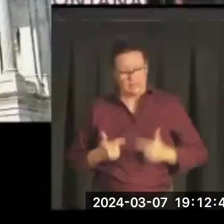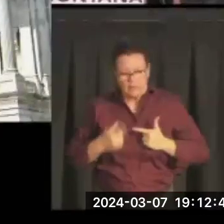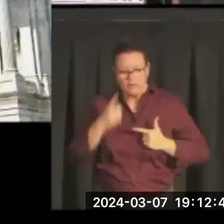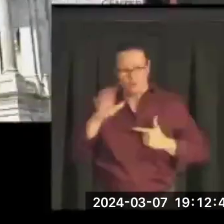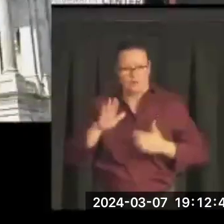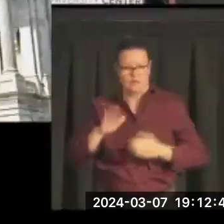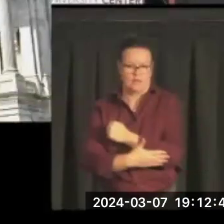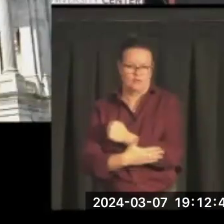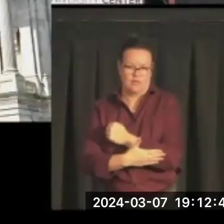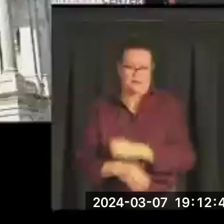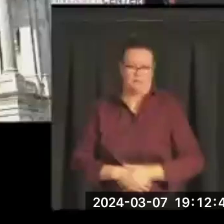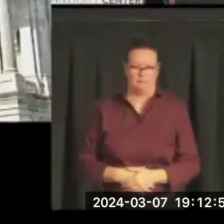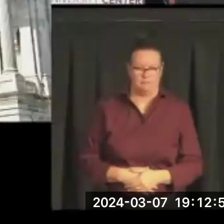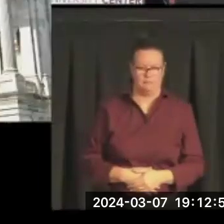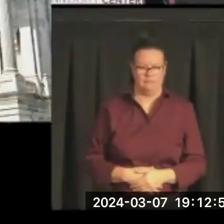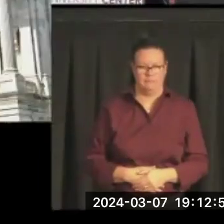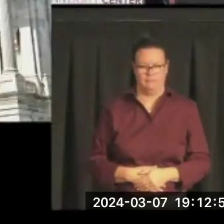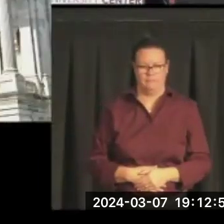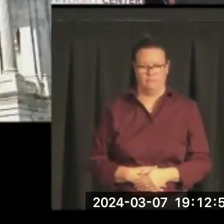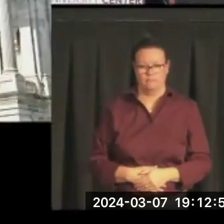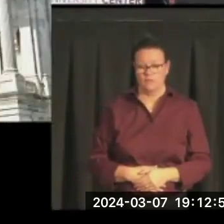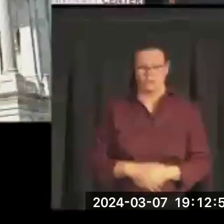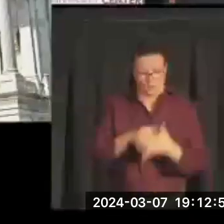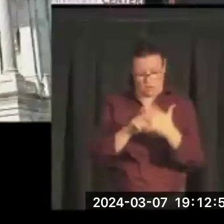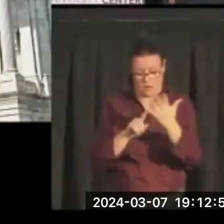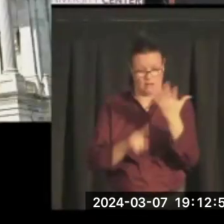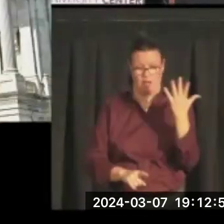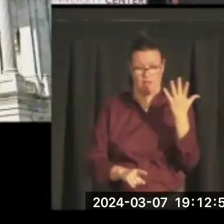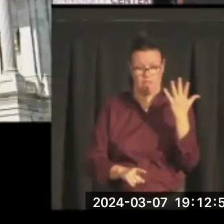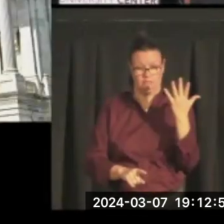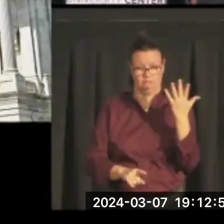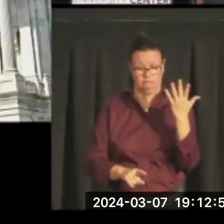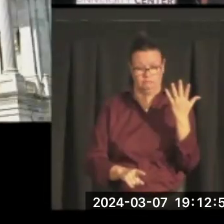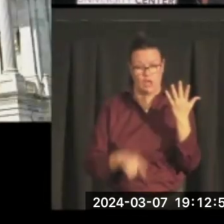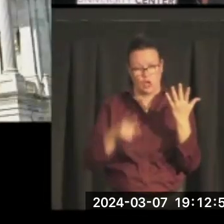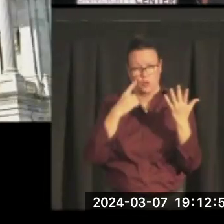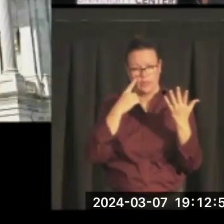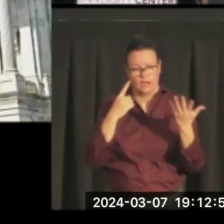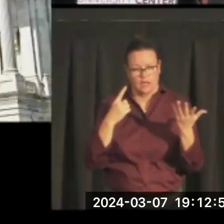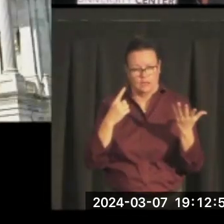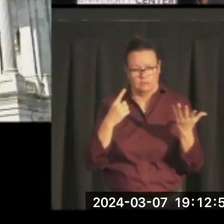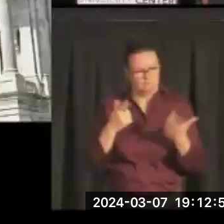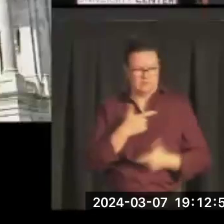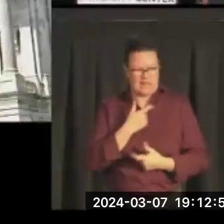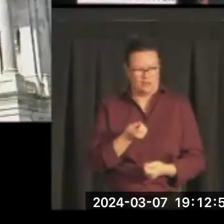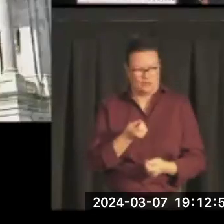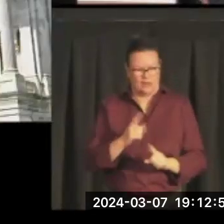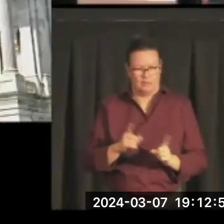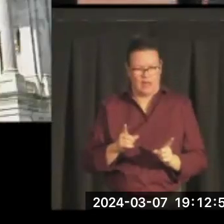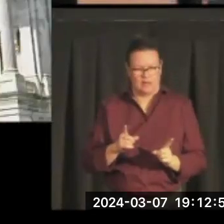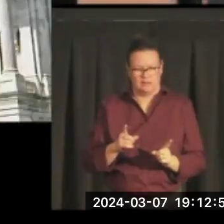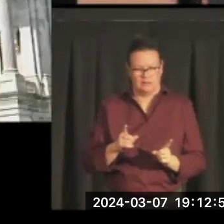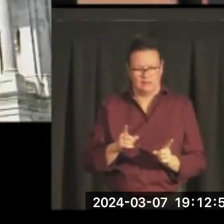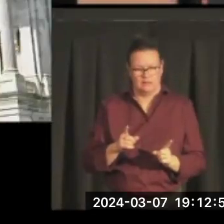In all of this, you might say to me or to others, well, this is interesting, Paul, but you've lost perspective. You're too